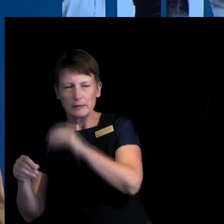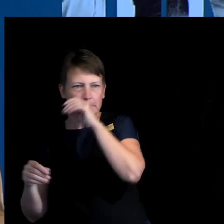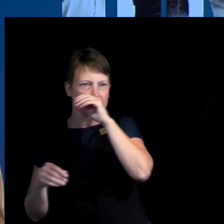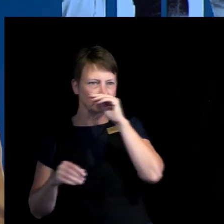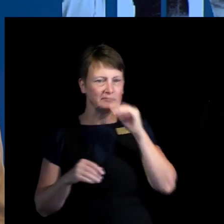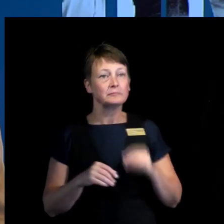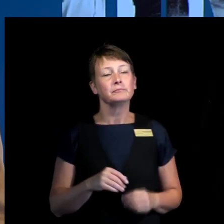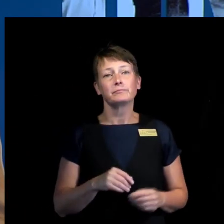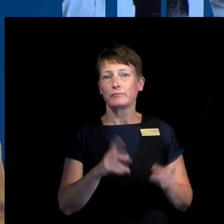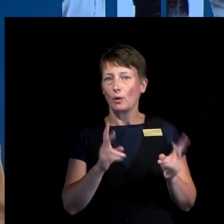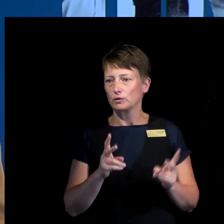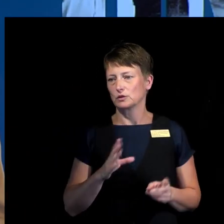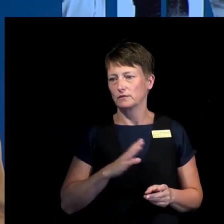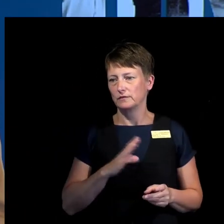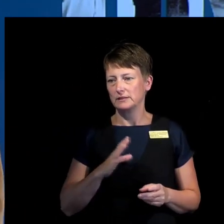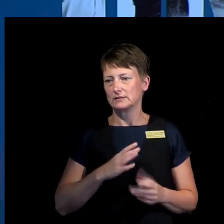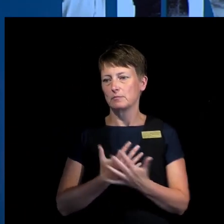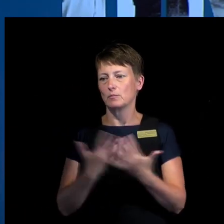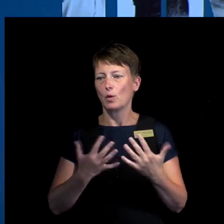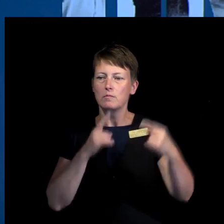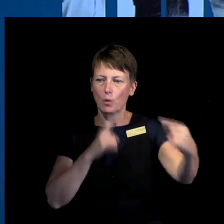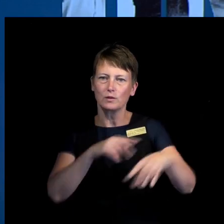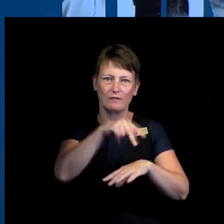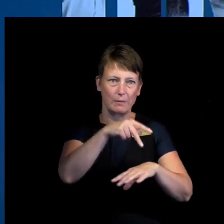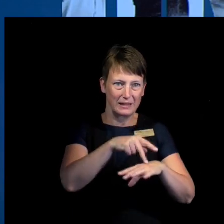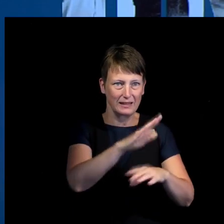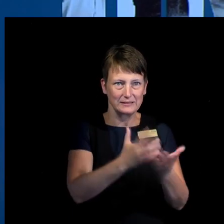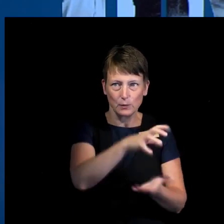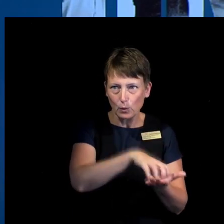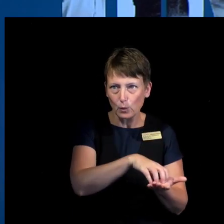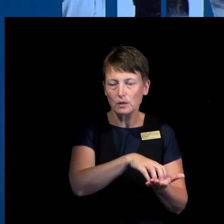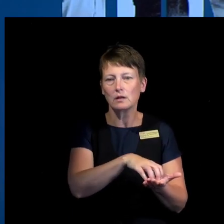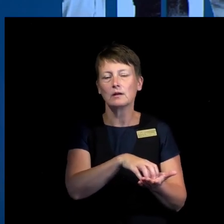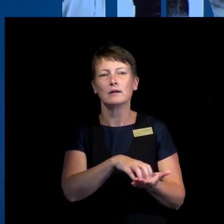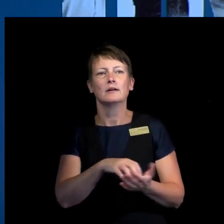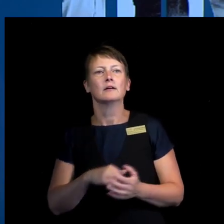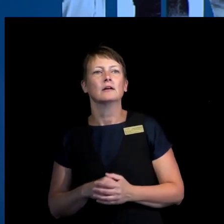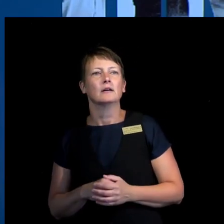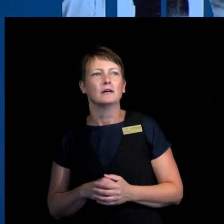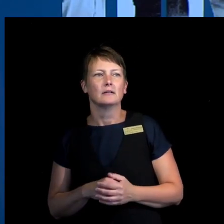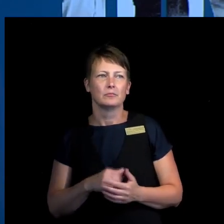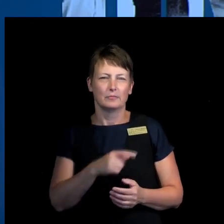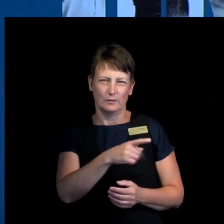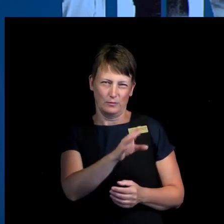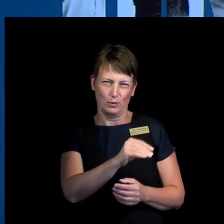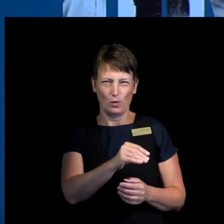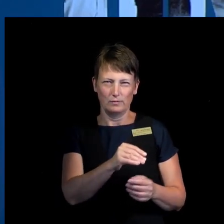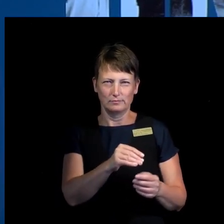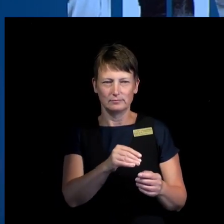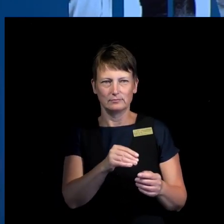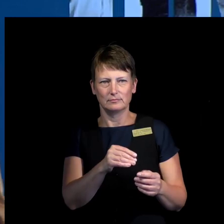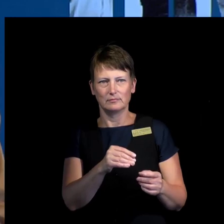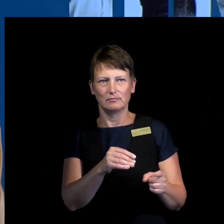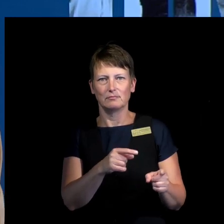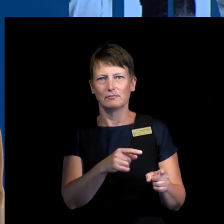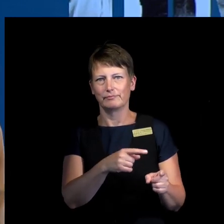initiative against the Philippines, leading to responsibility of crime or the drug combat being removed from the police